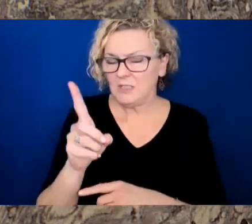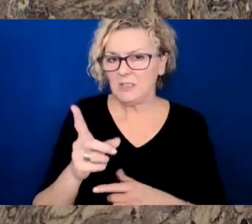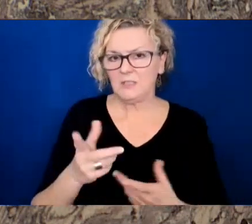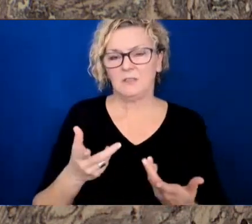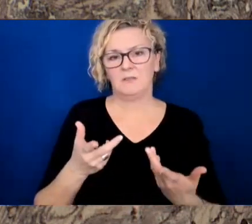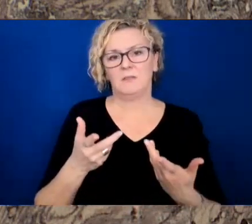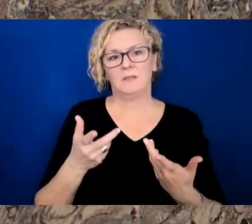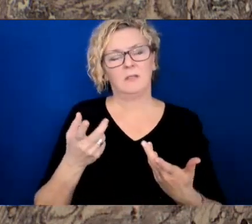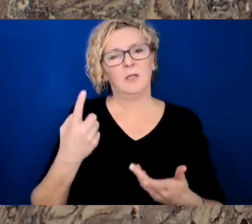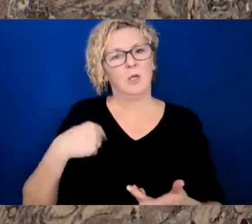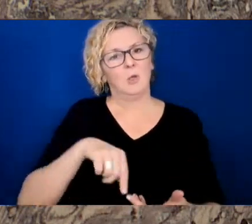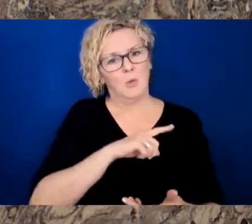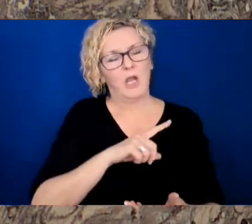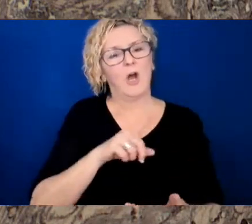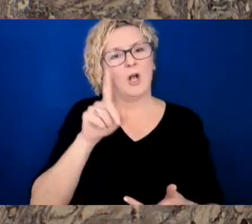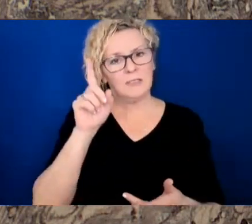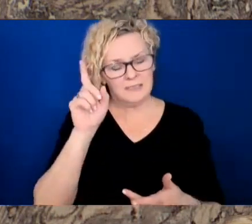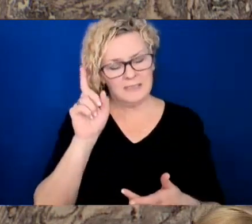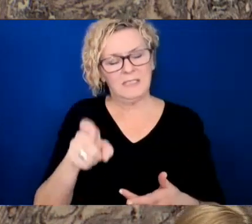but we all need to wake up to this issue. Thank you, Mr. Speaker.